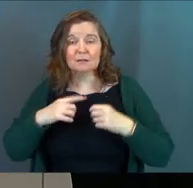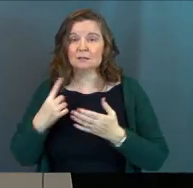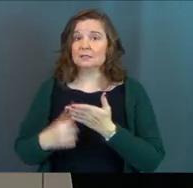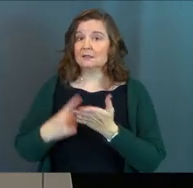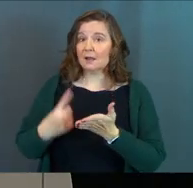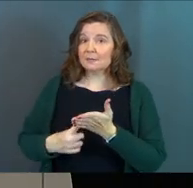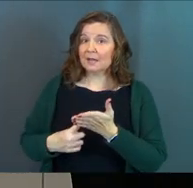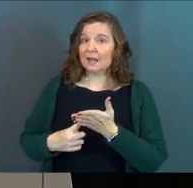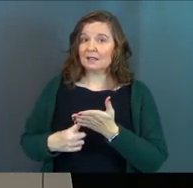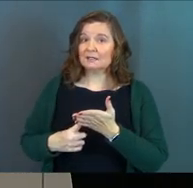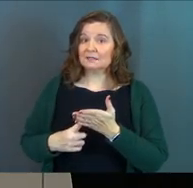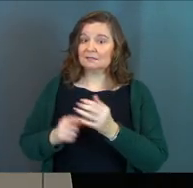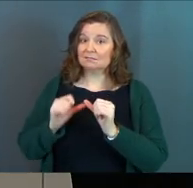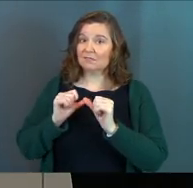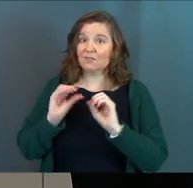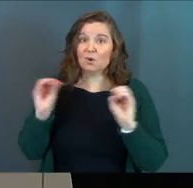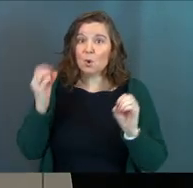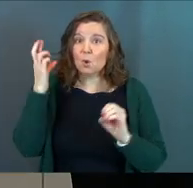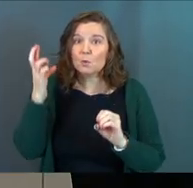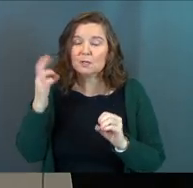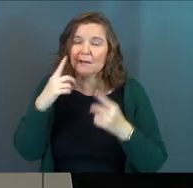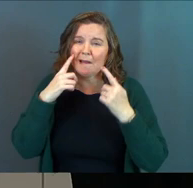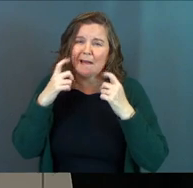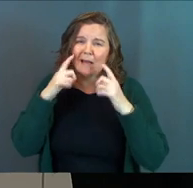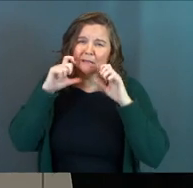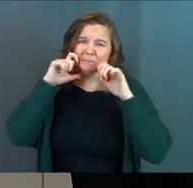Sometimes seemingly for no reason.